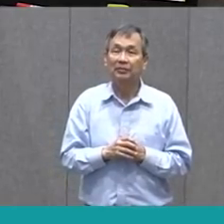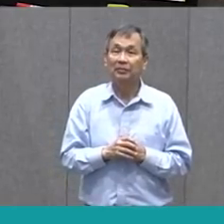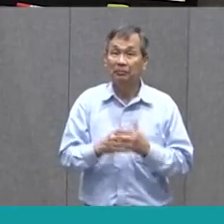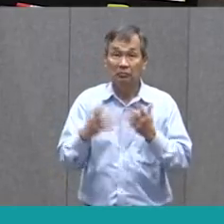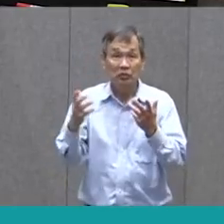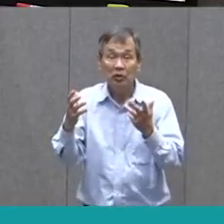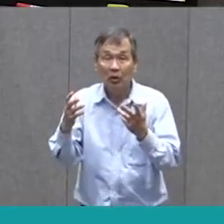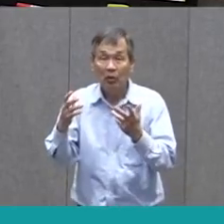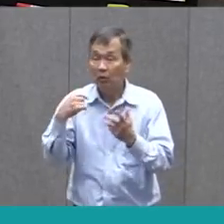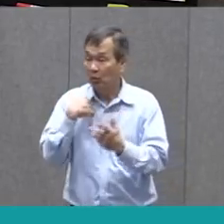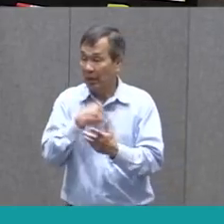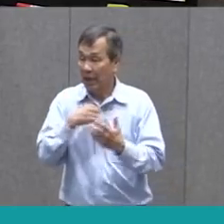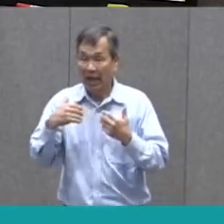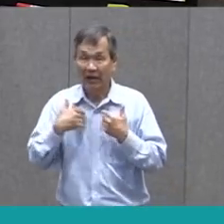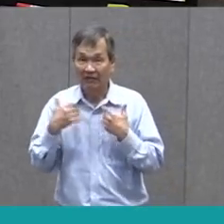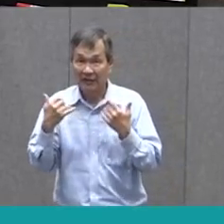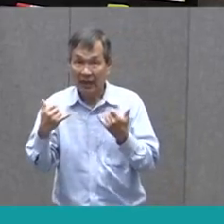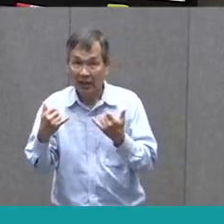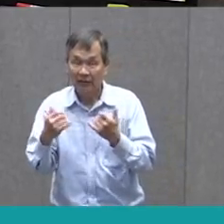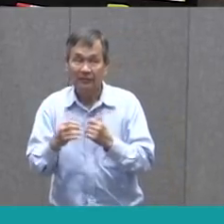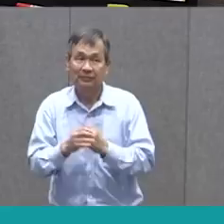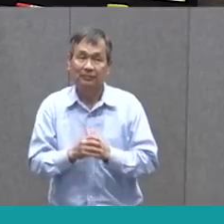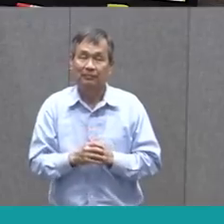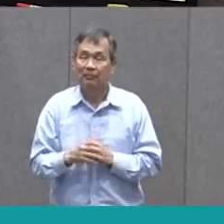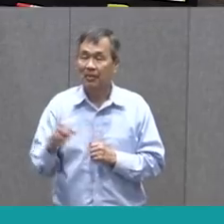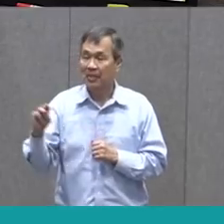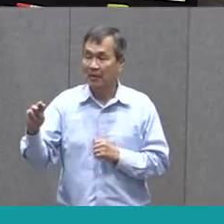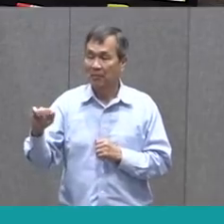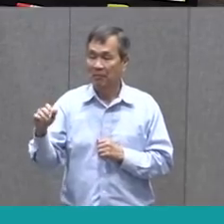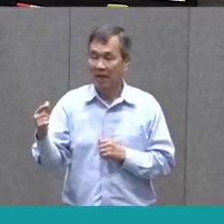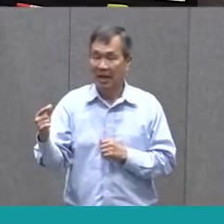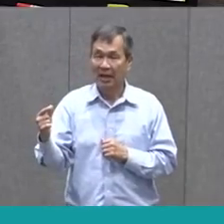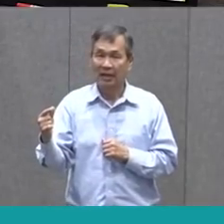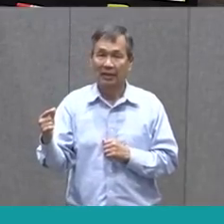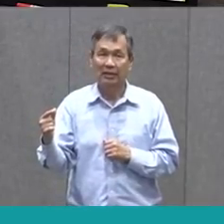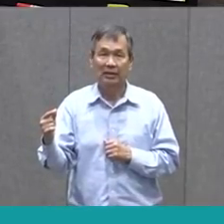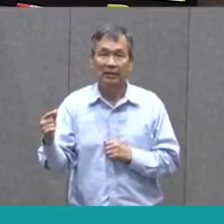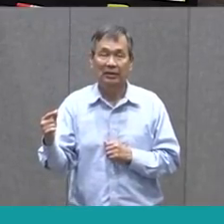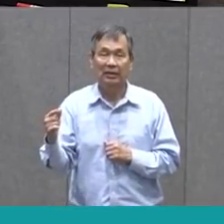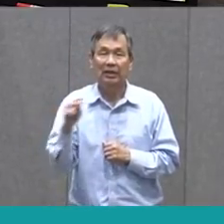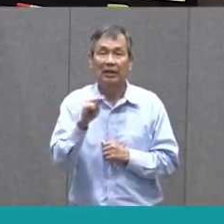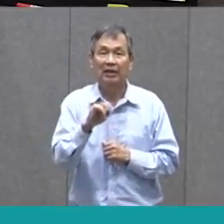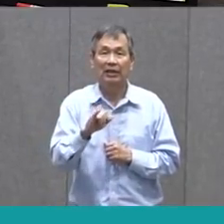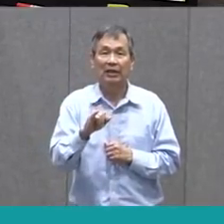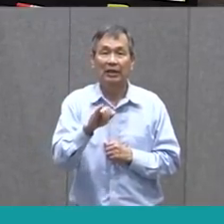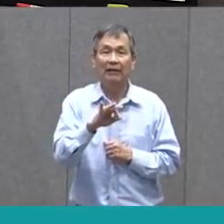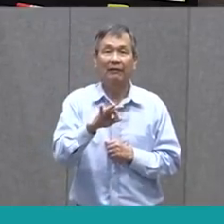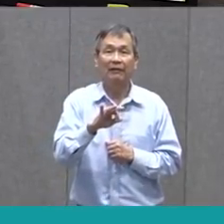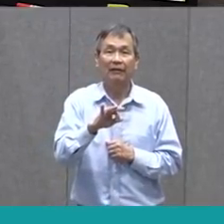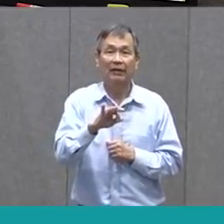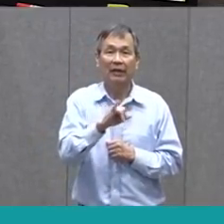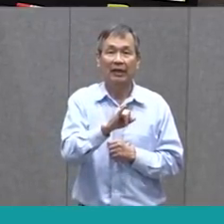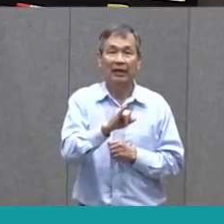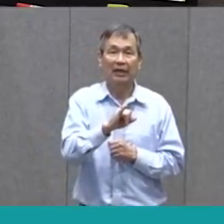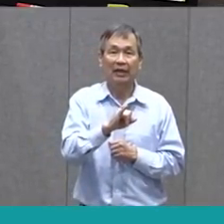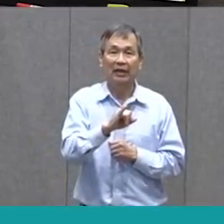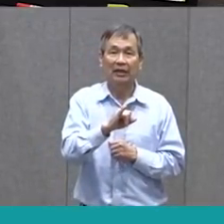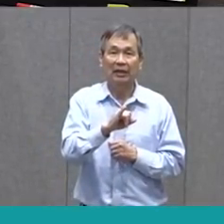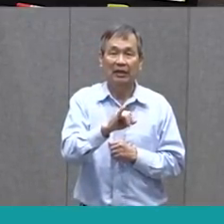So, so far we have mag, nif, i,